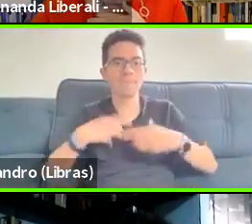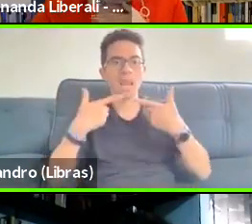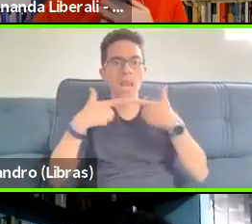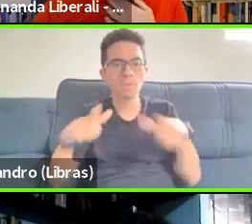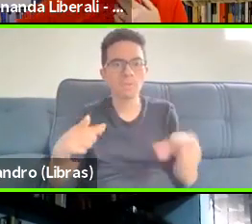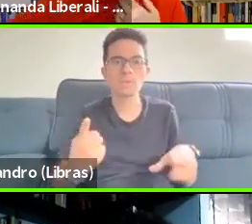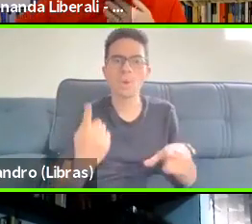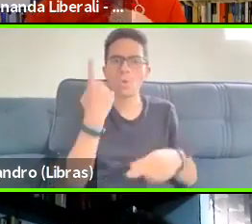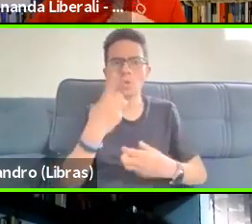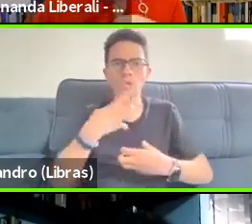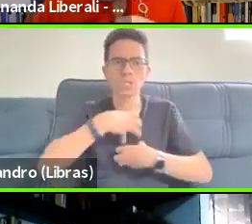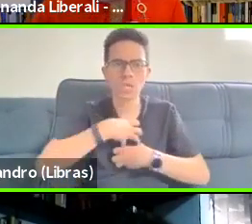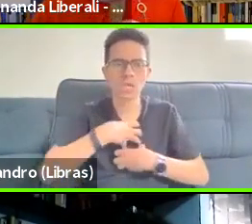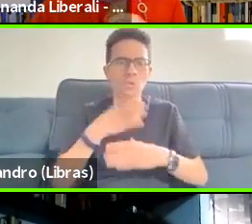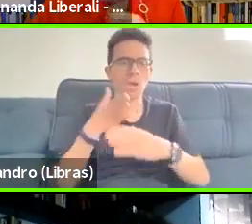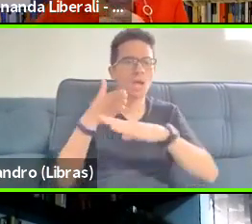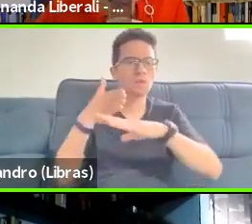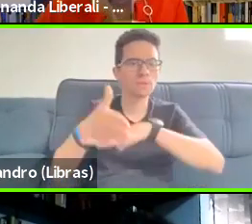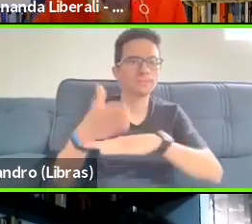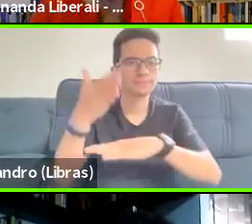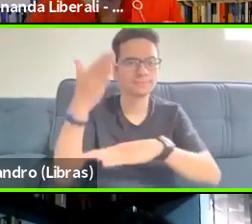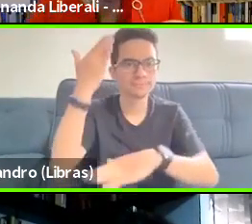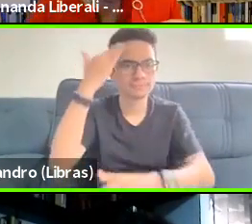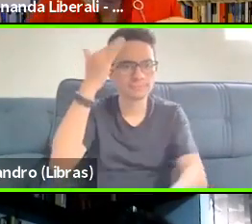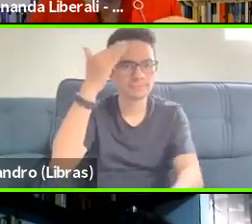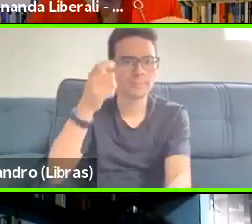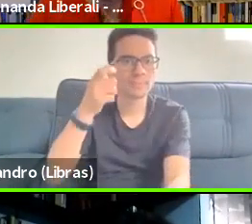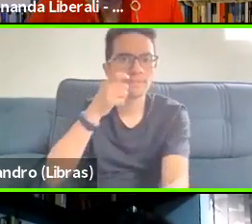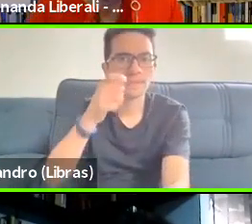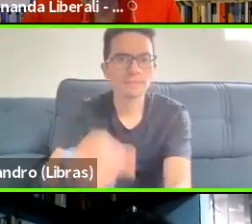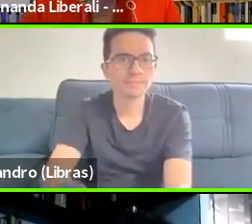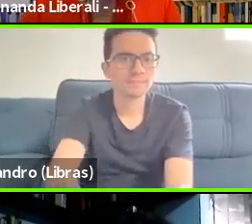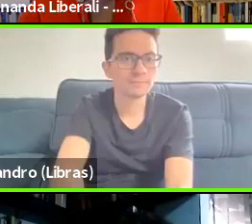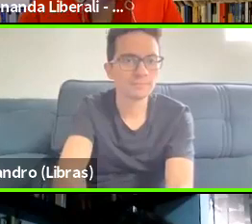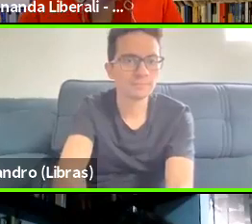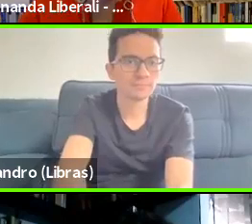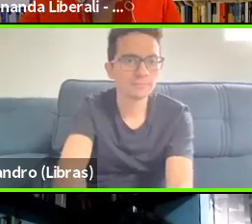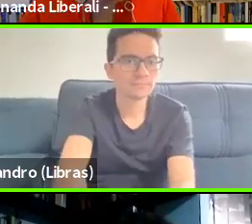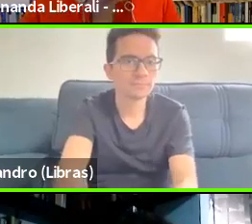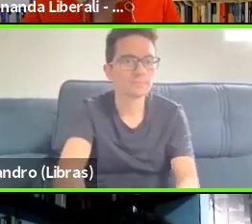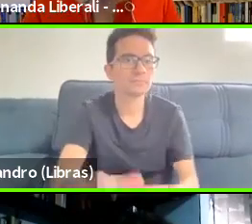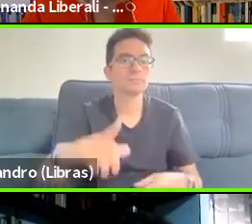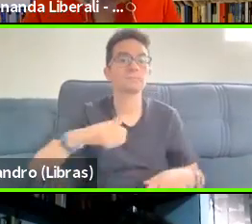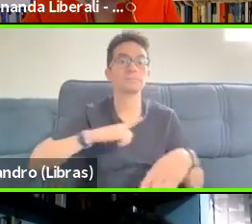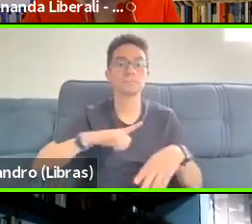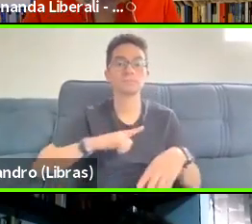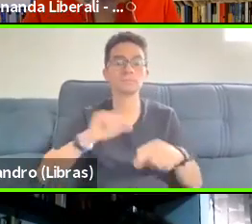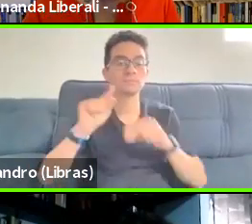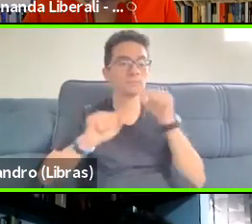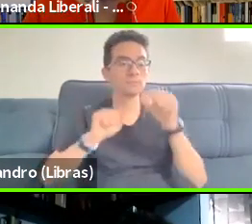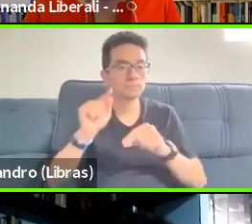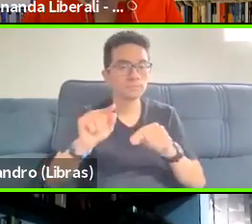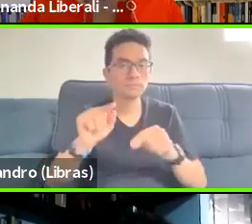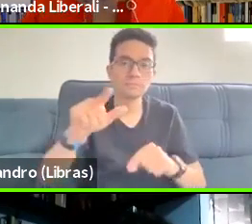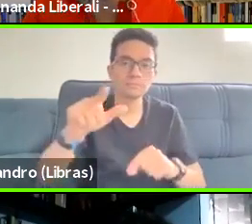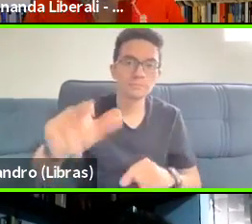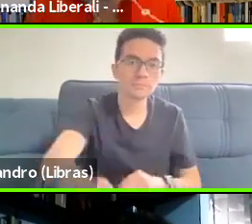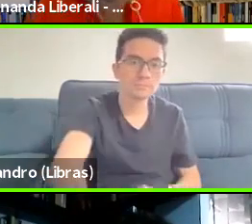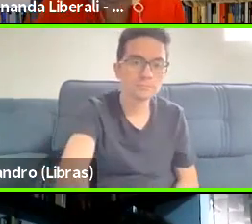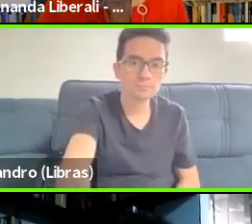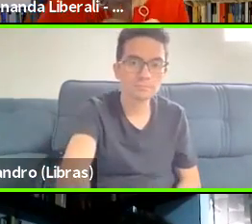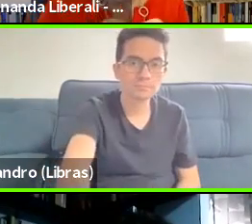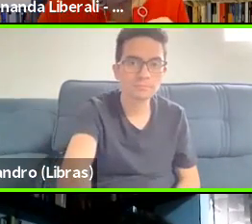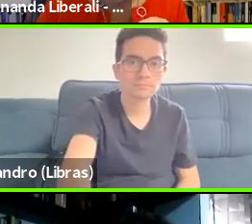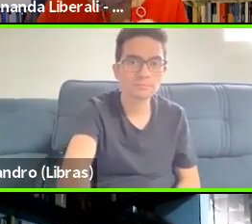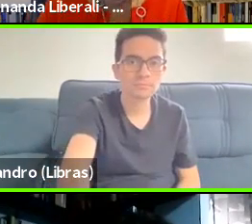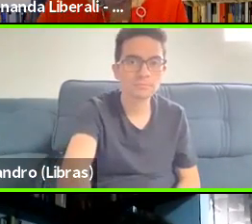compulsory discourses that people need to comply with and, and obey. Um, but that, you know, there